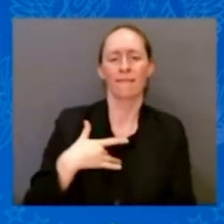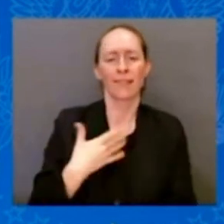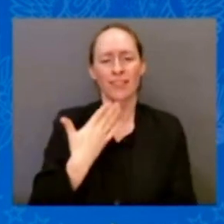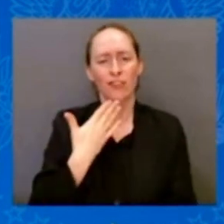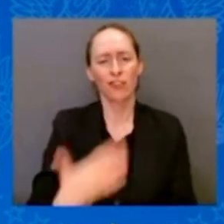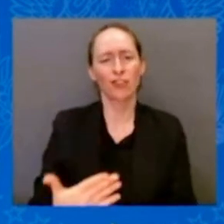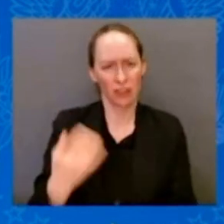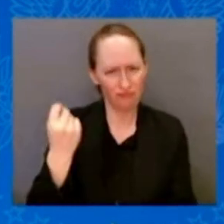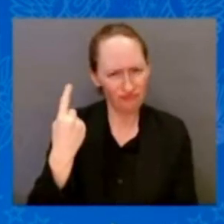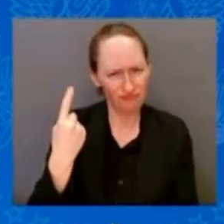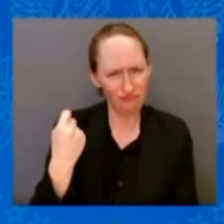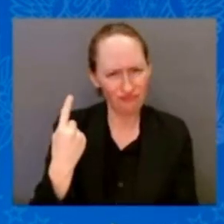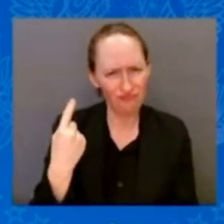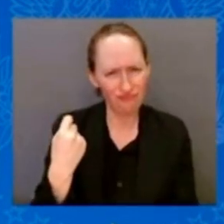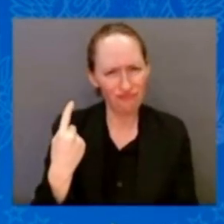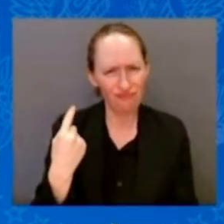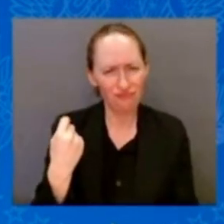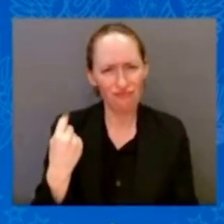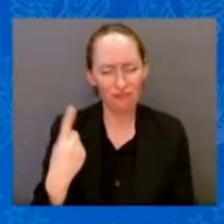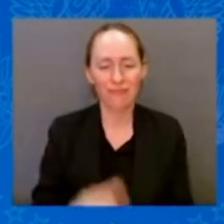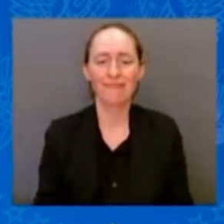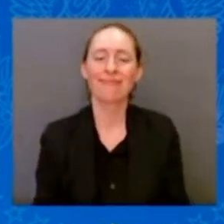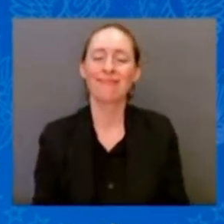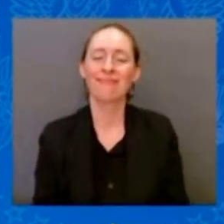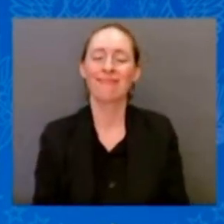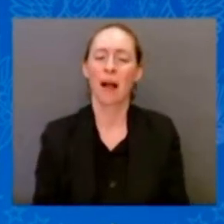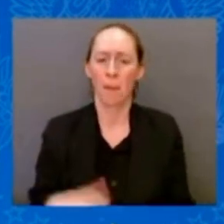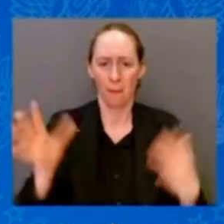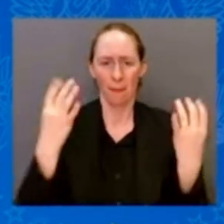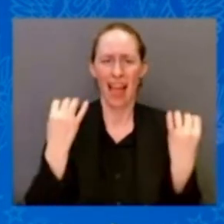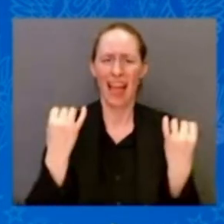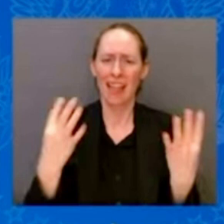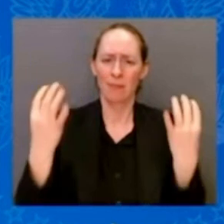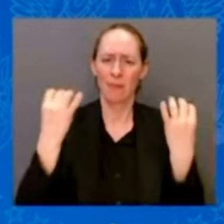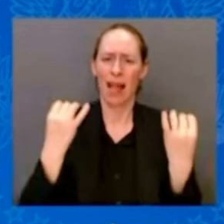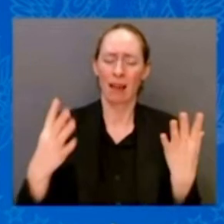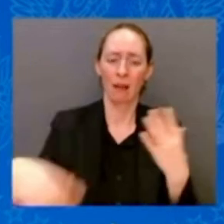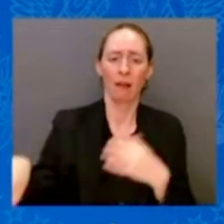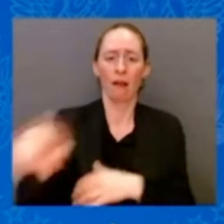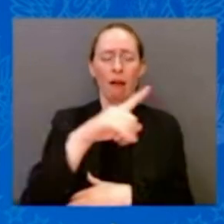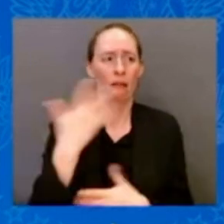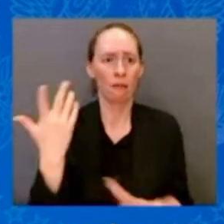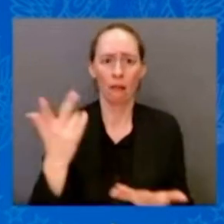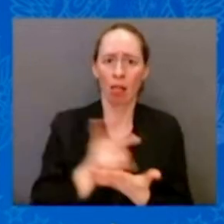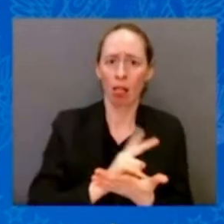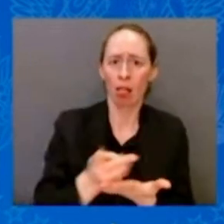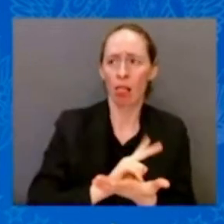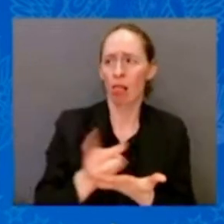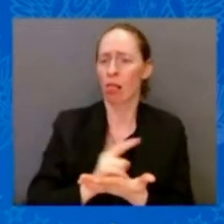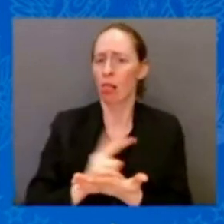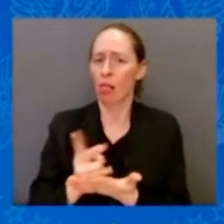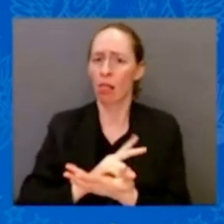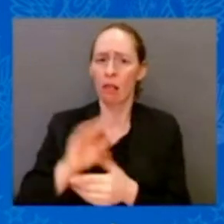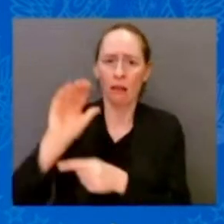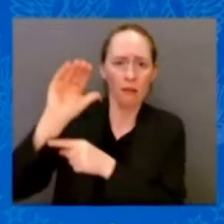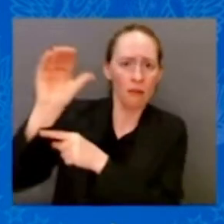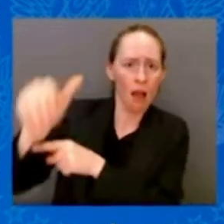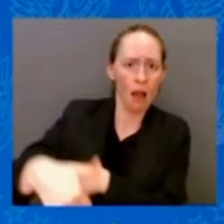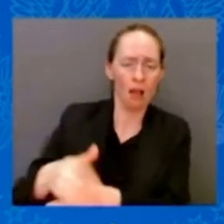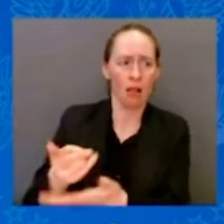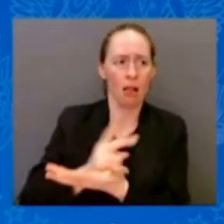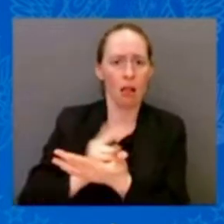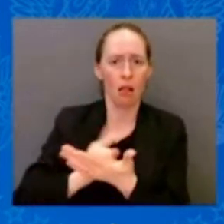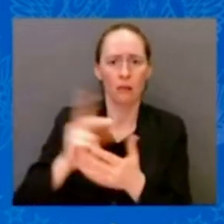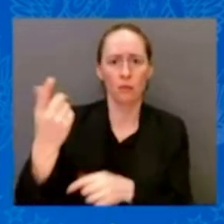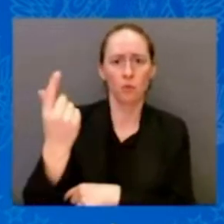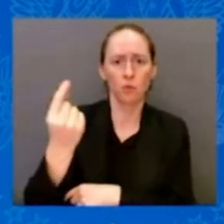what happens if I get sick, if I get — if I get cancer, or my wife gets breast cancer, or we — or the kids get really sick. What happens?